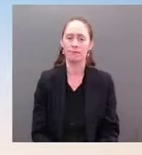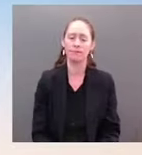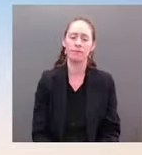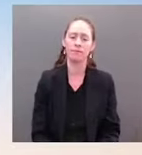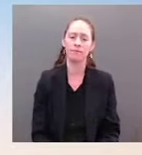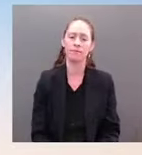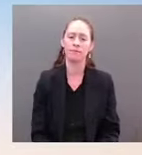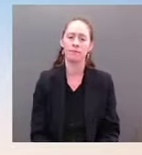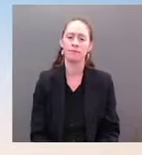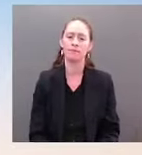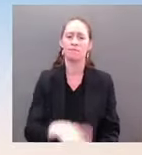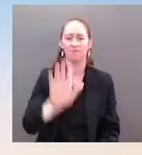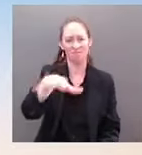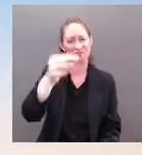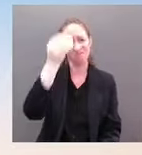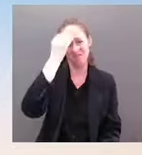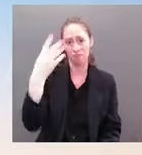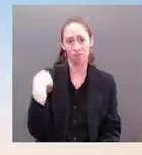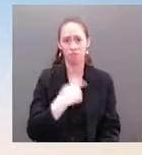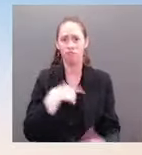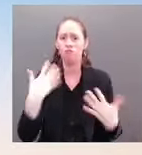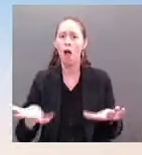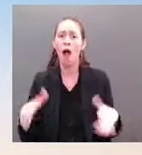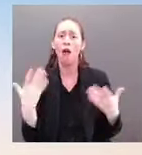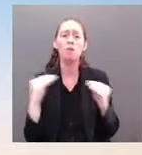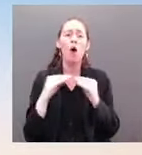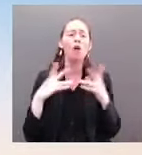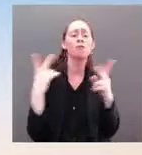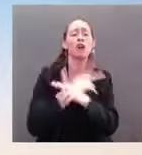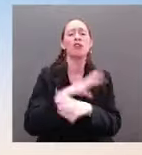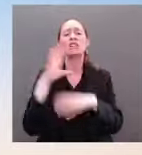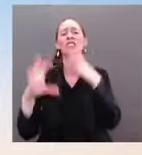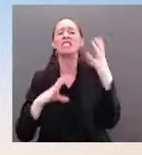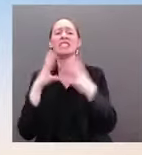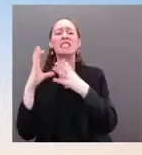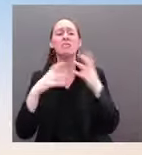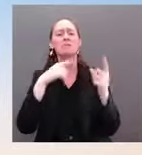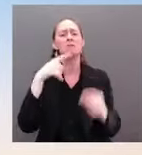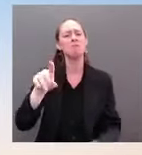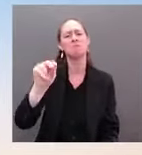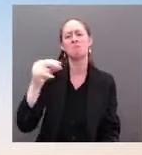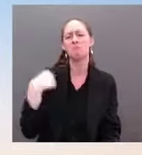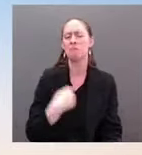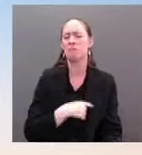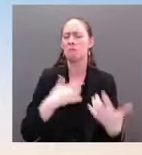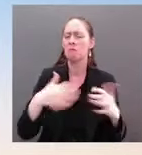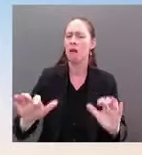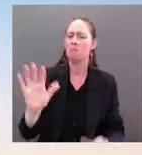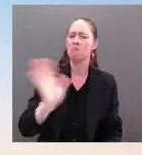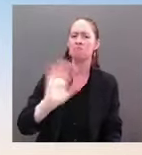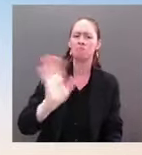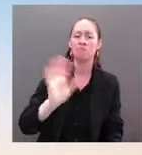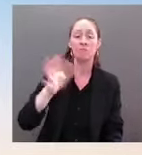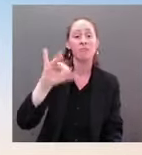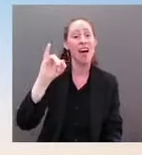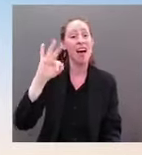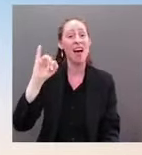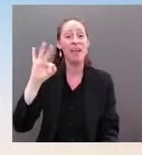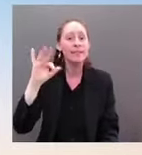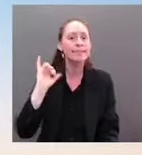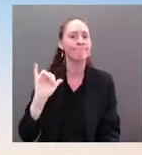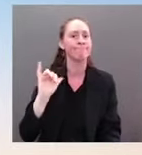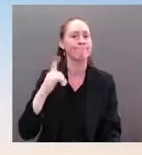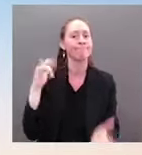But he has also said that if Russia conducts disruptive cyber attacks against critical infrastructure, we will be prepared to respond.